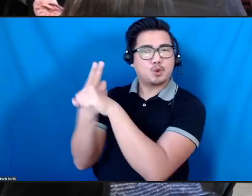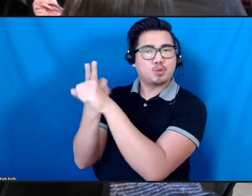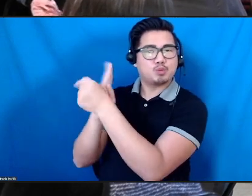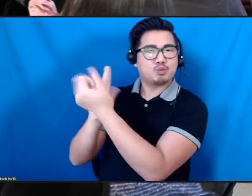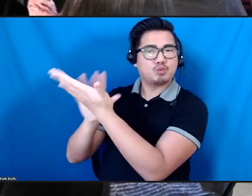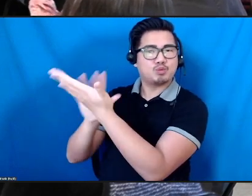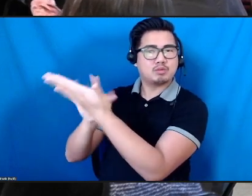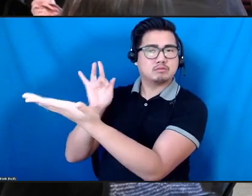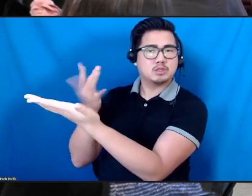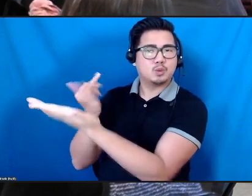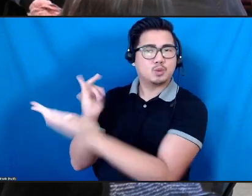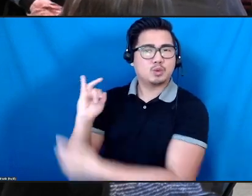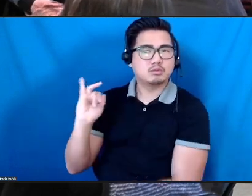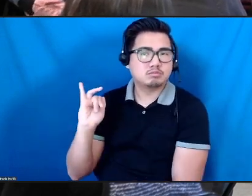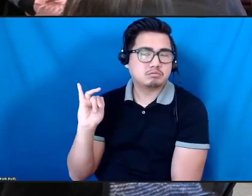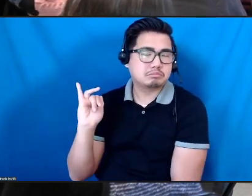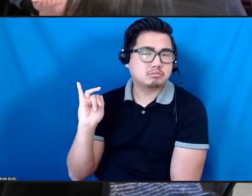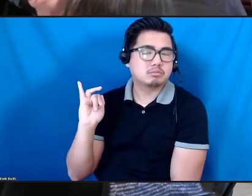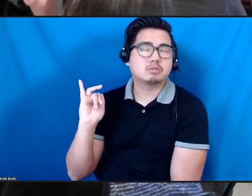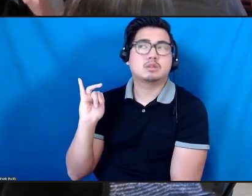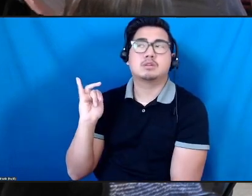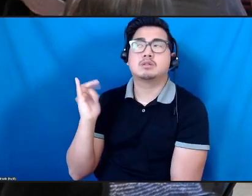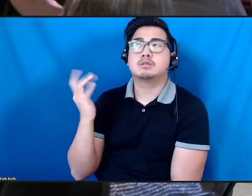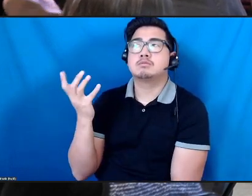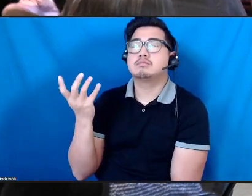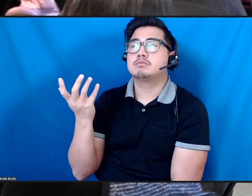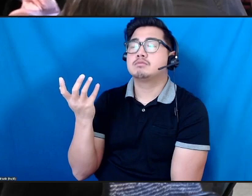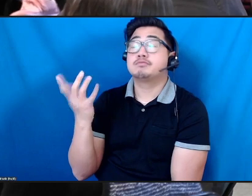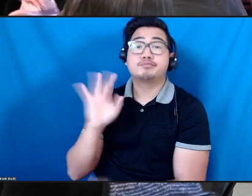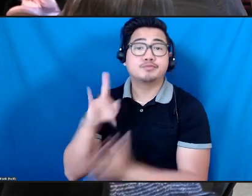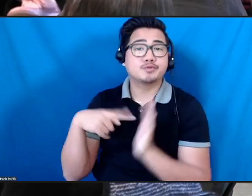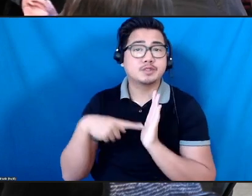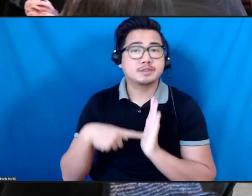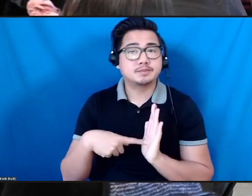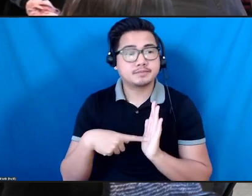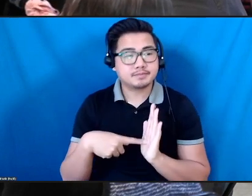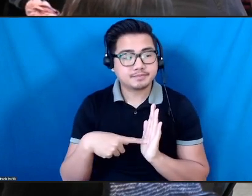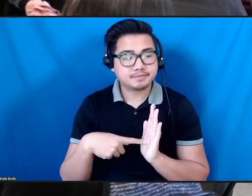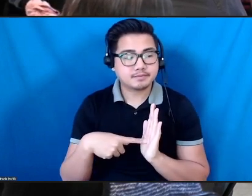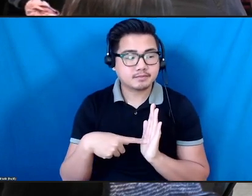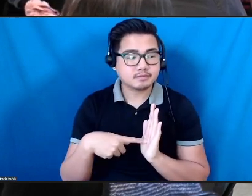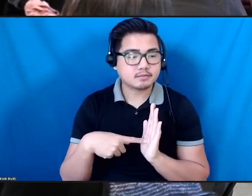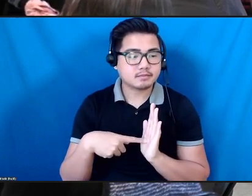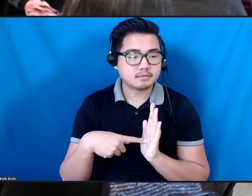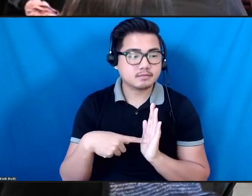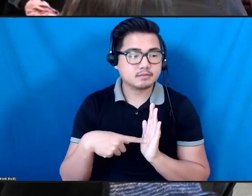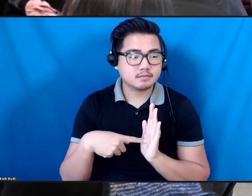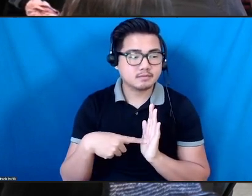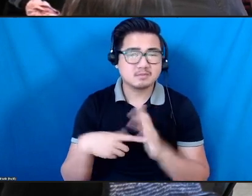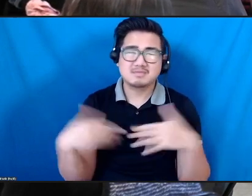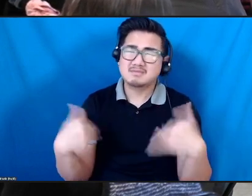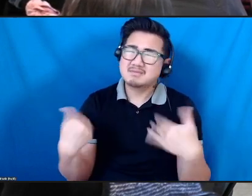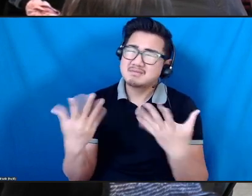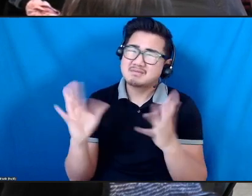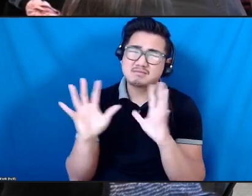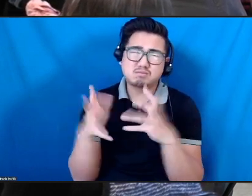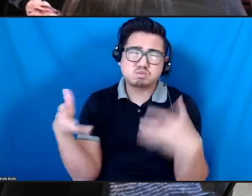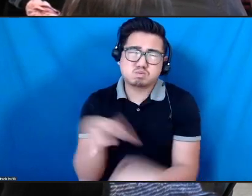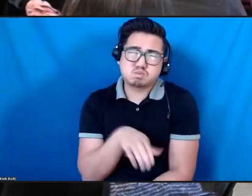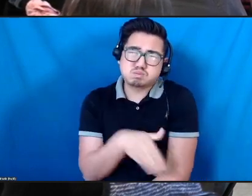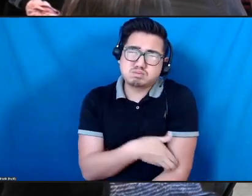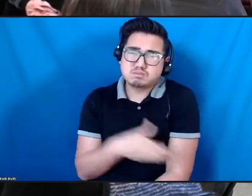that, for instance, because there's so much power there, how can we ask artists